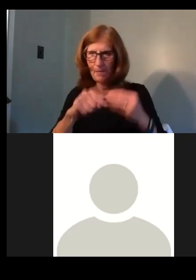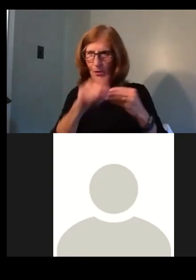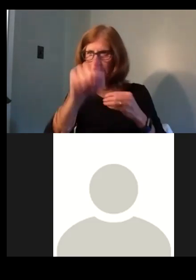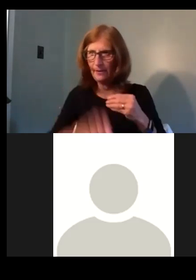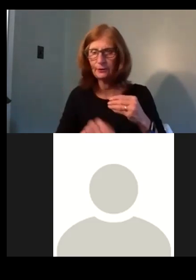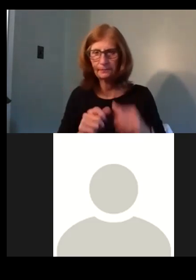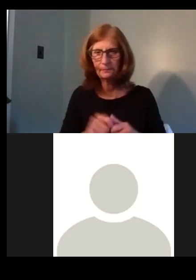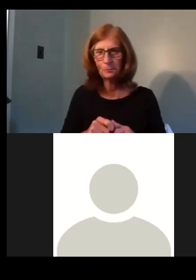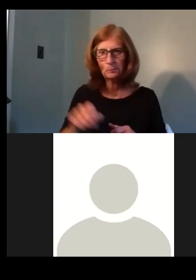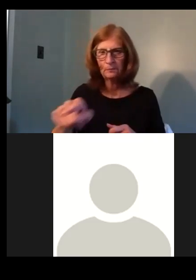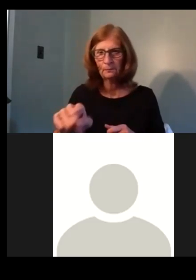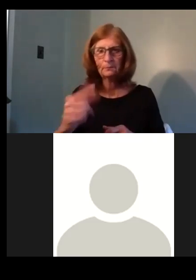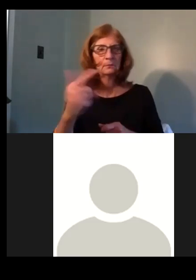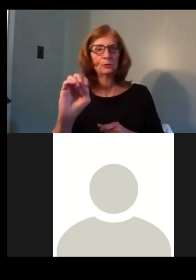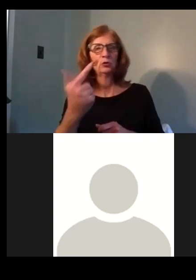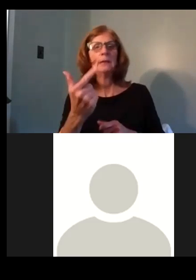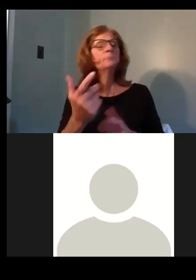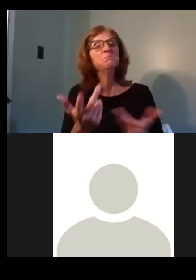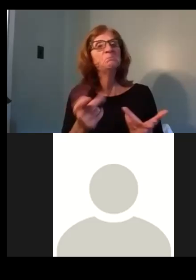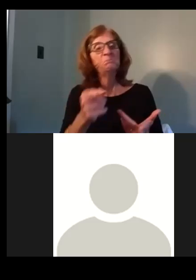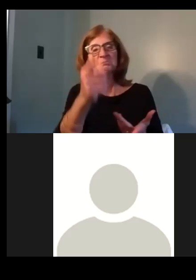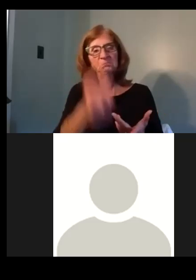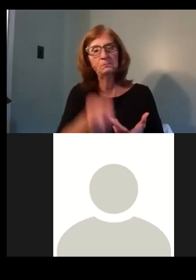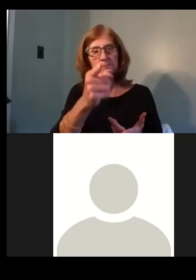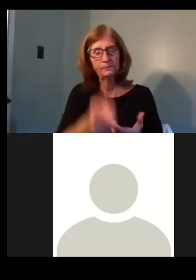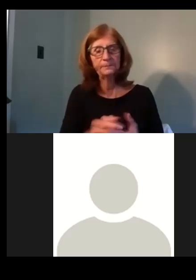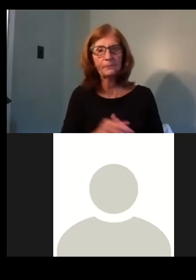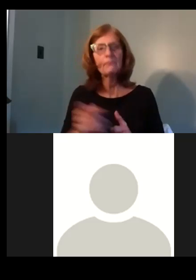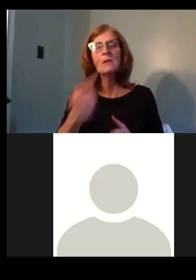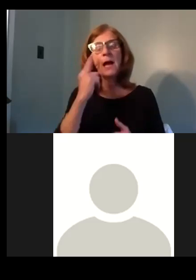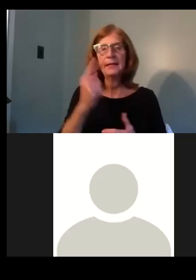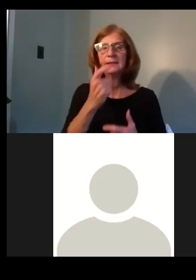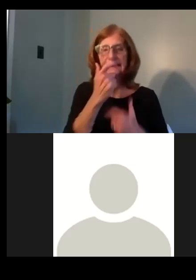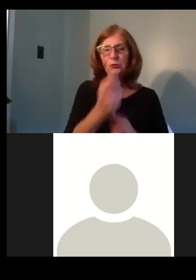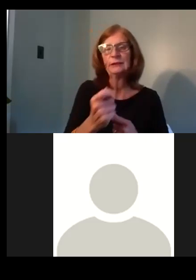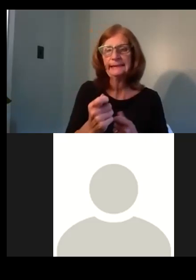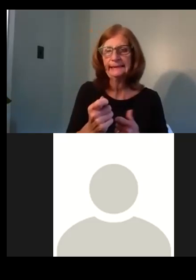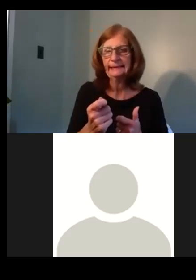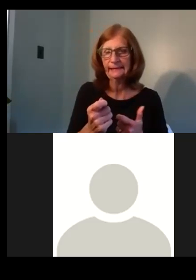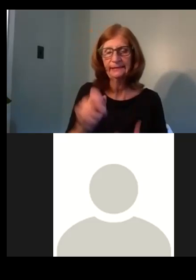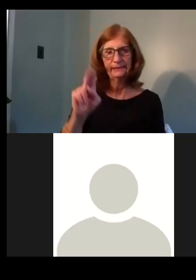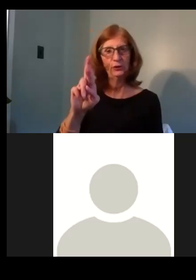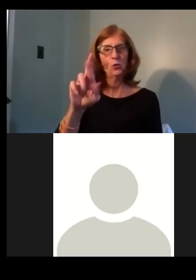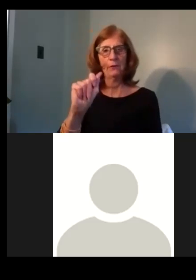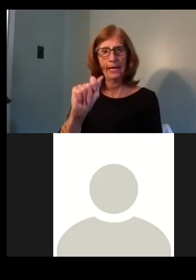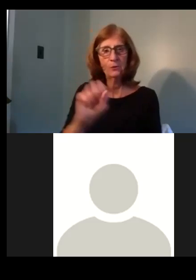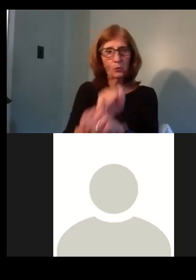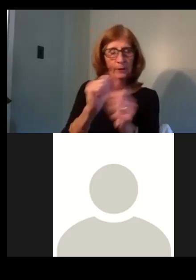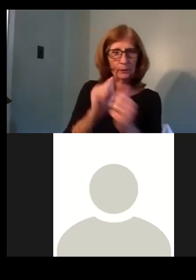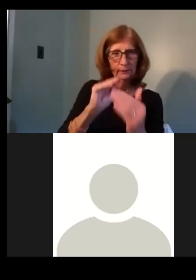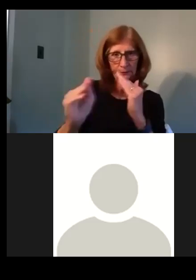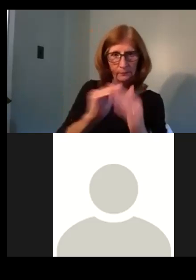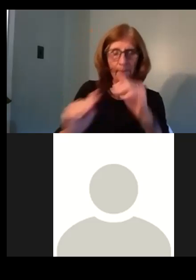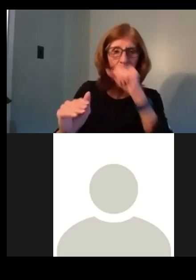Uh, not really. No, I think, uh, well, the interesting ones are the URA is working with the city to issue an